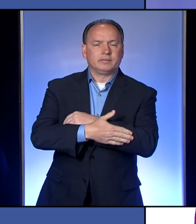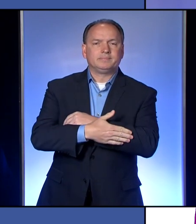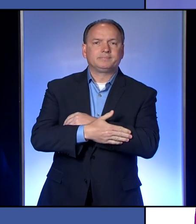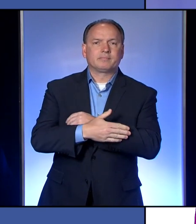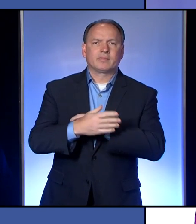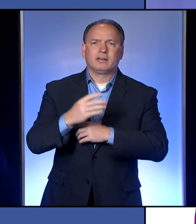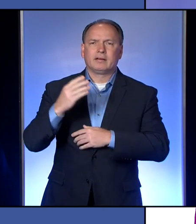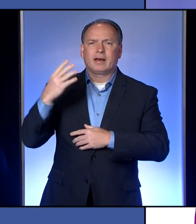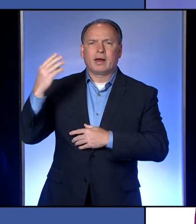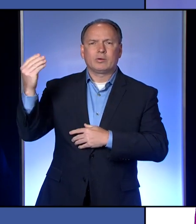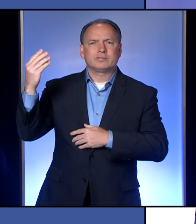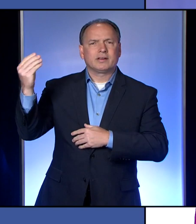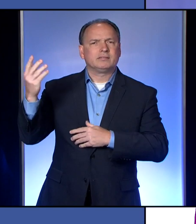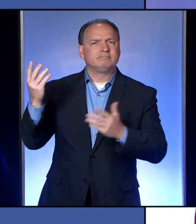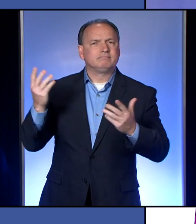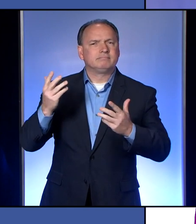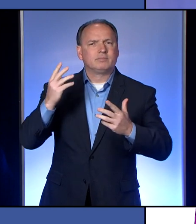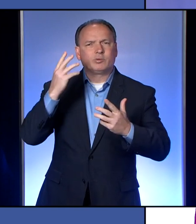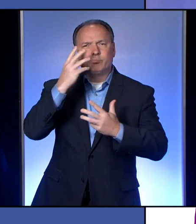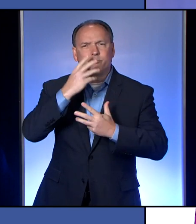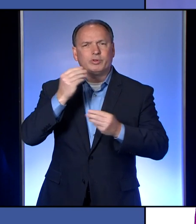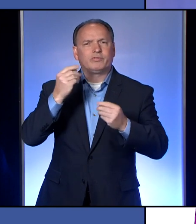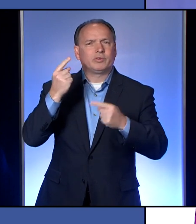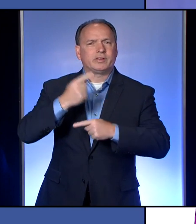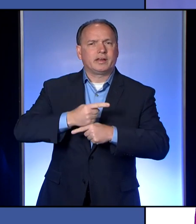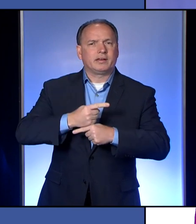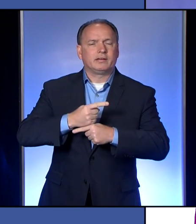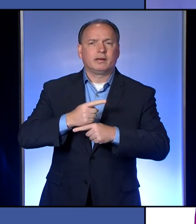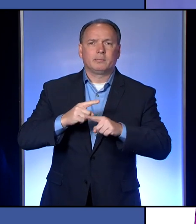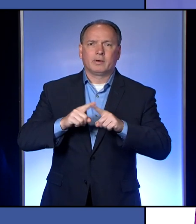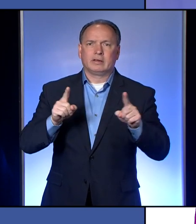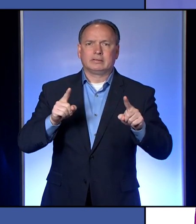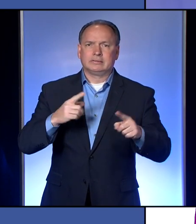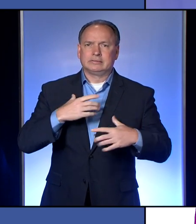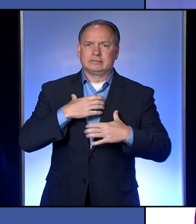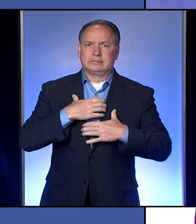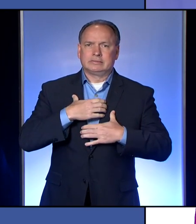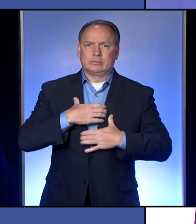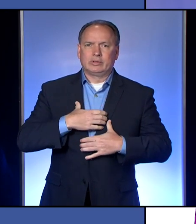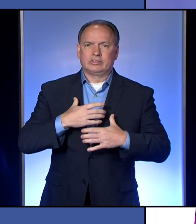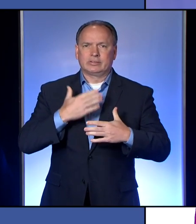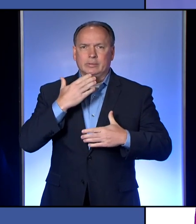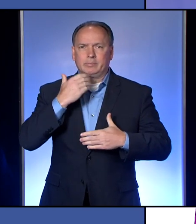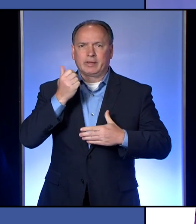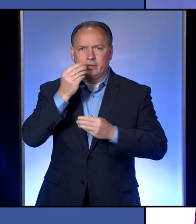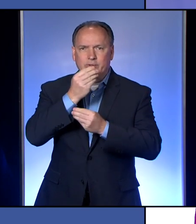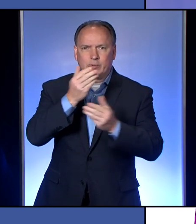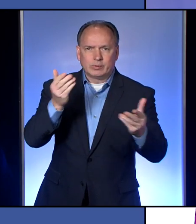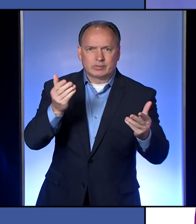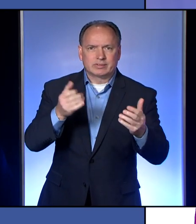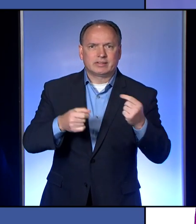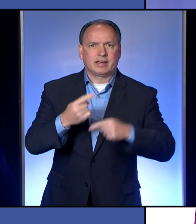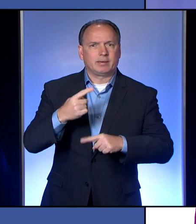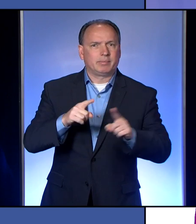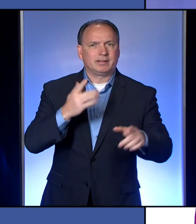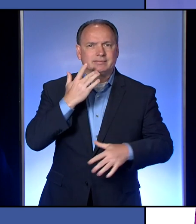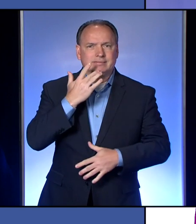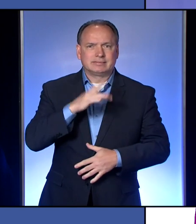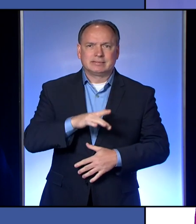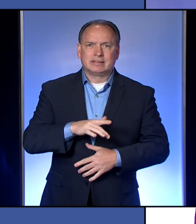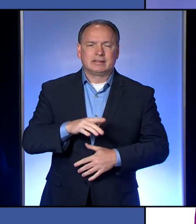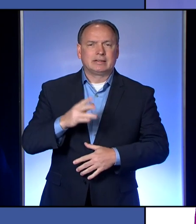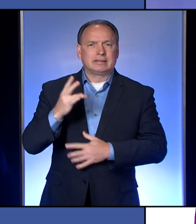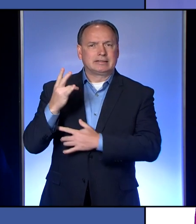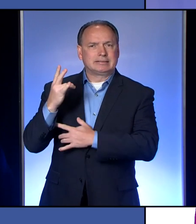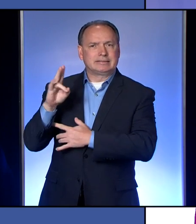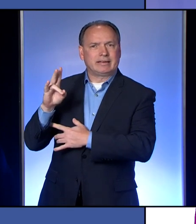beautiful day here in Erie County and I wish I had better news to report today but unfortunately today I have to report that we